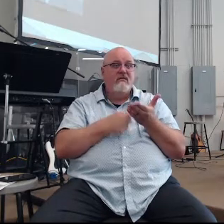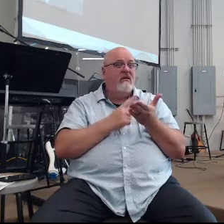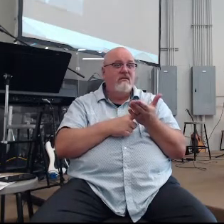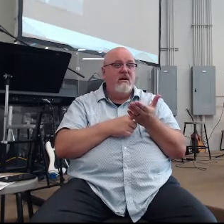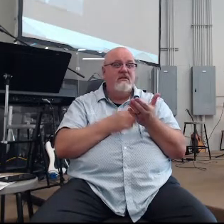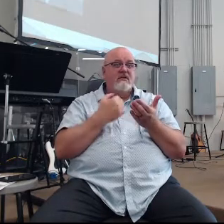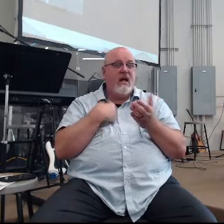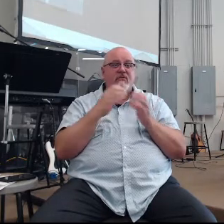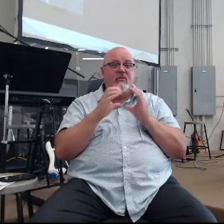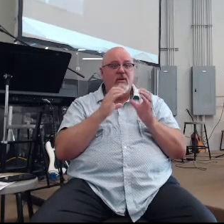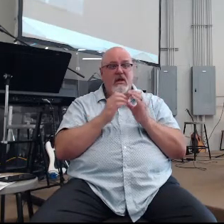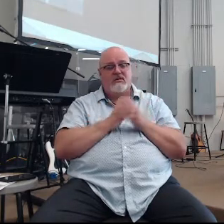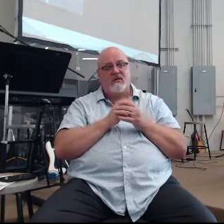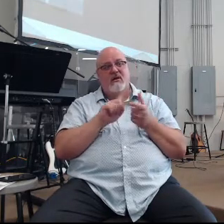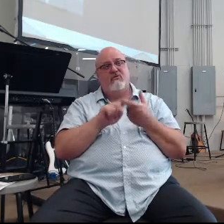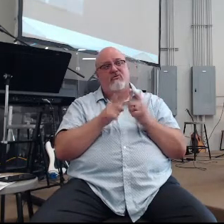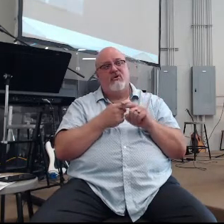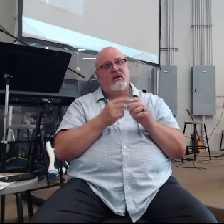talk together.